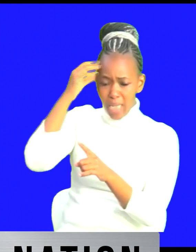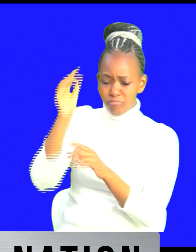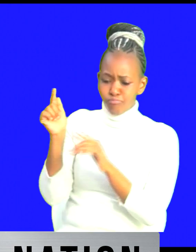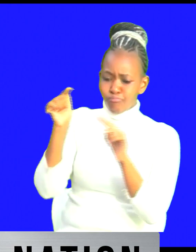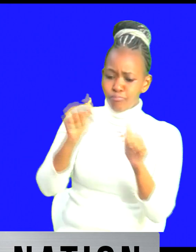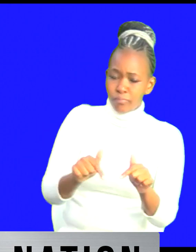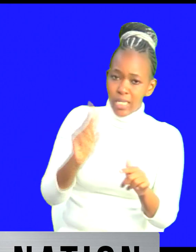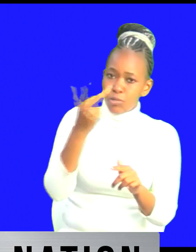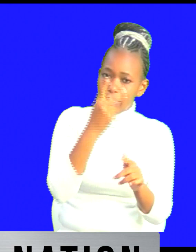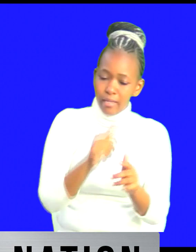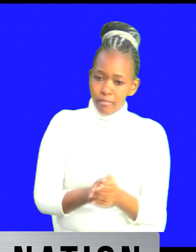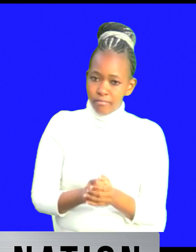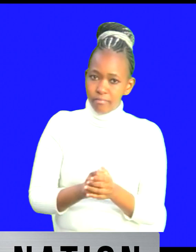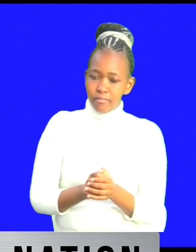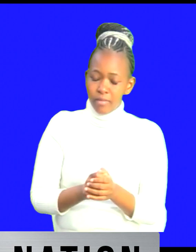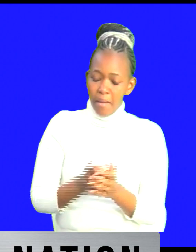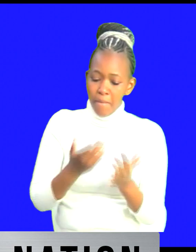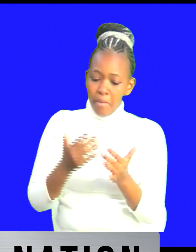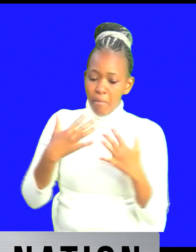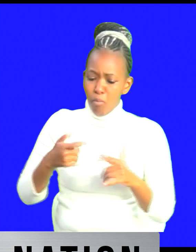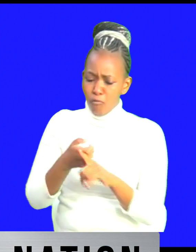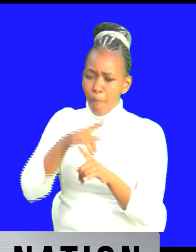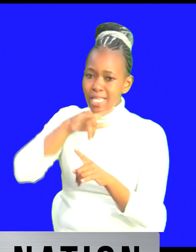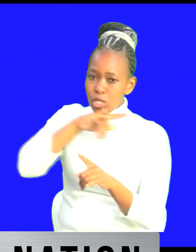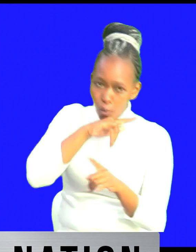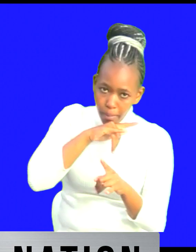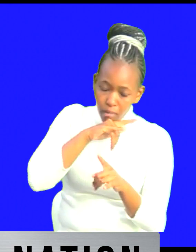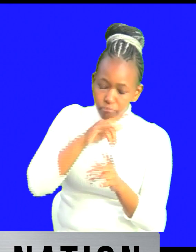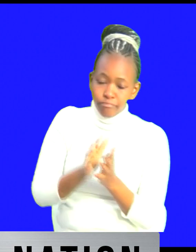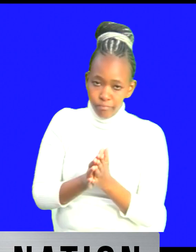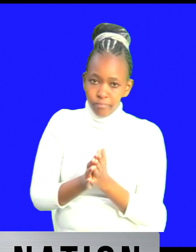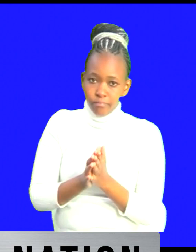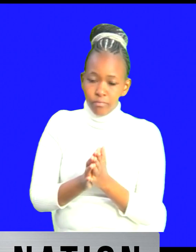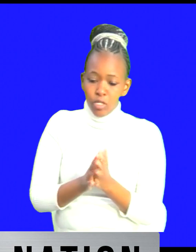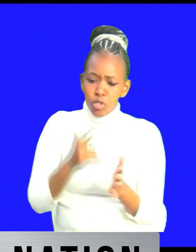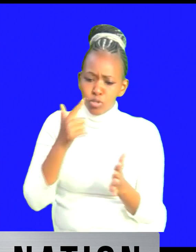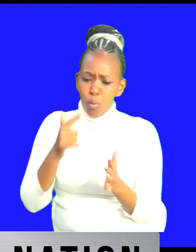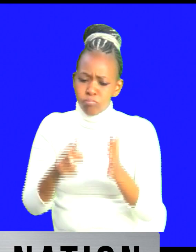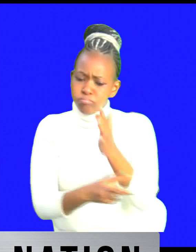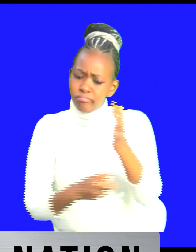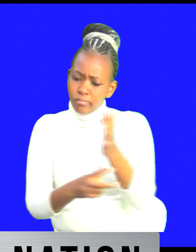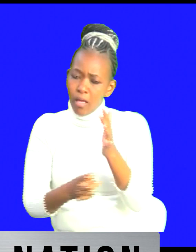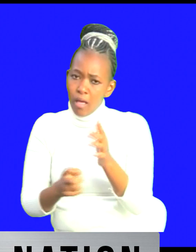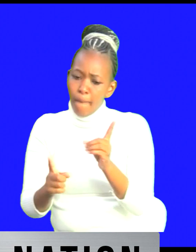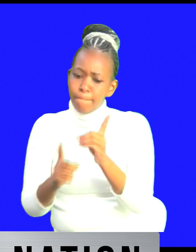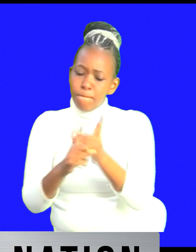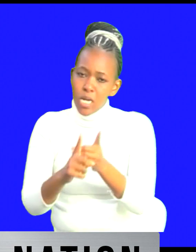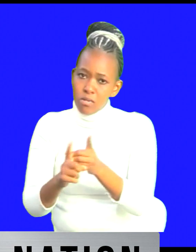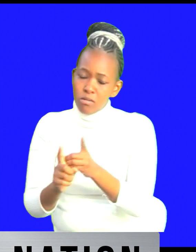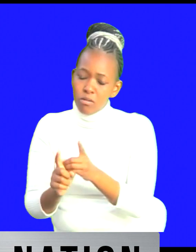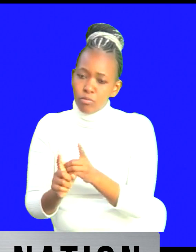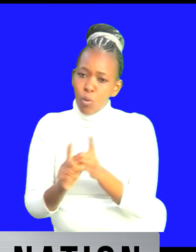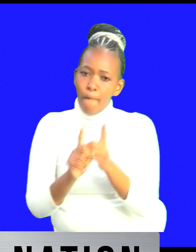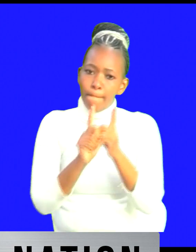we could be having people coming from ethiopia the bandits come along with them to steal whatever is is here